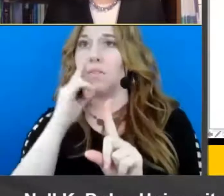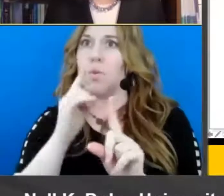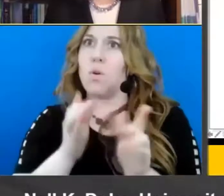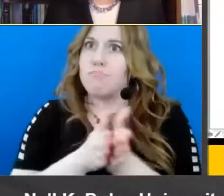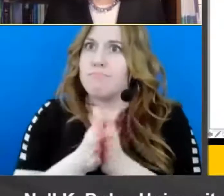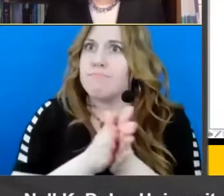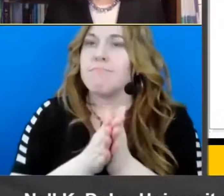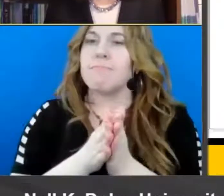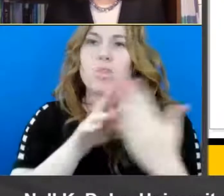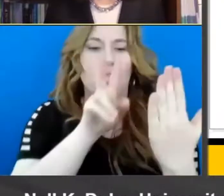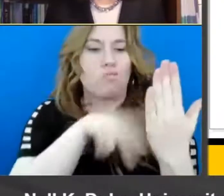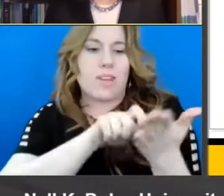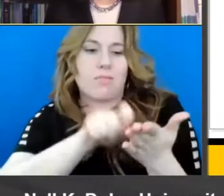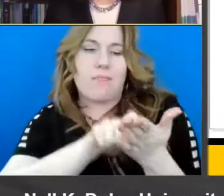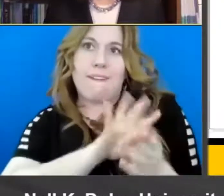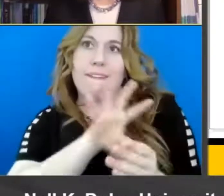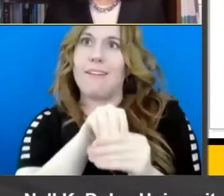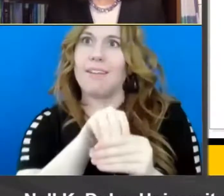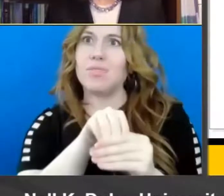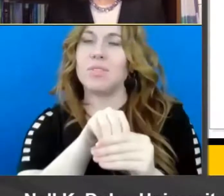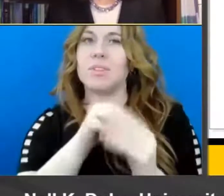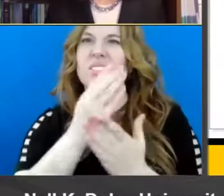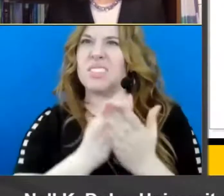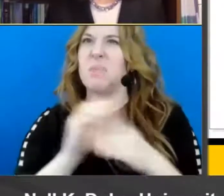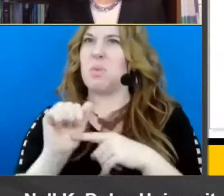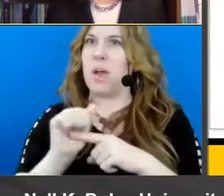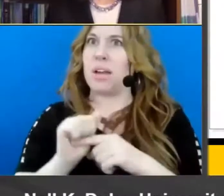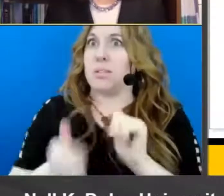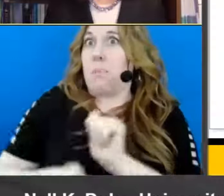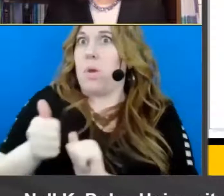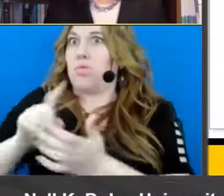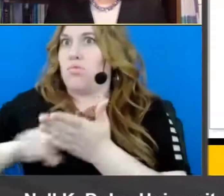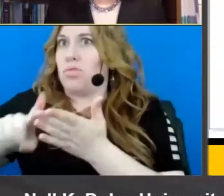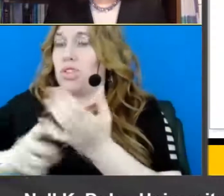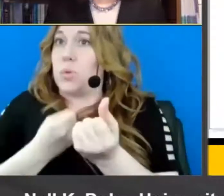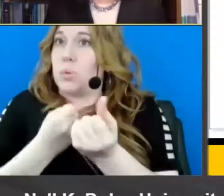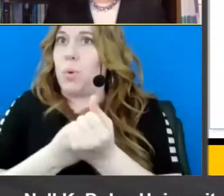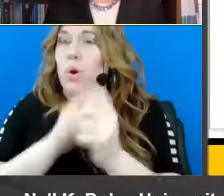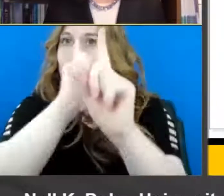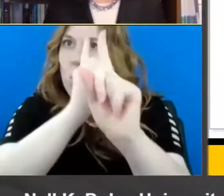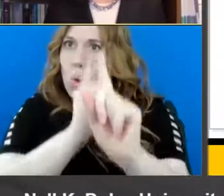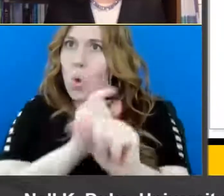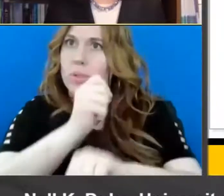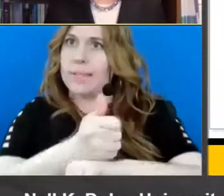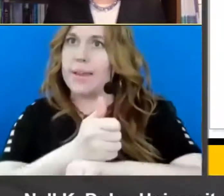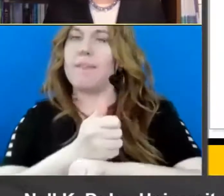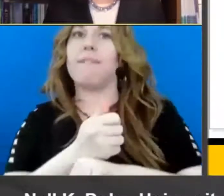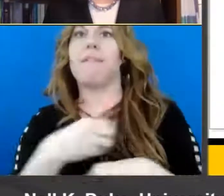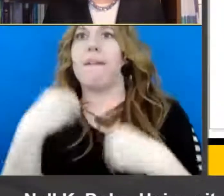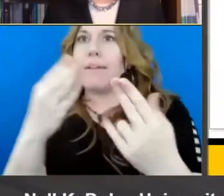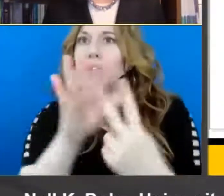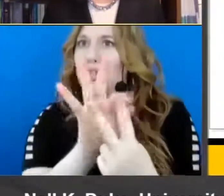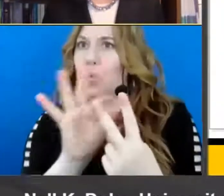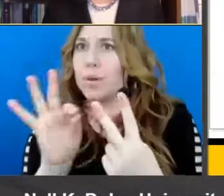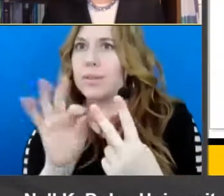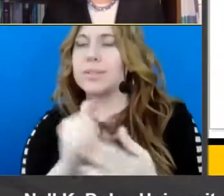engagement and some of the practices that have the most research support um goal setting um giving choice uh